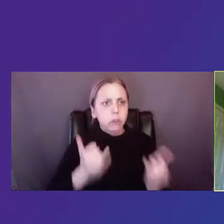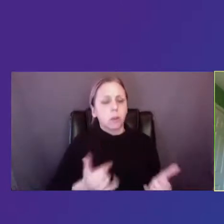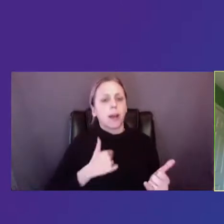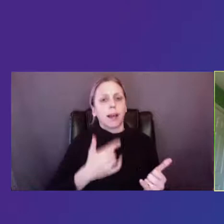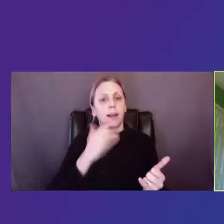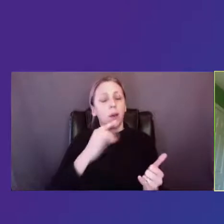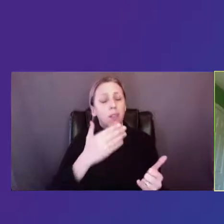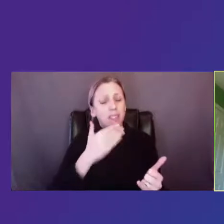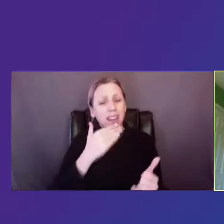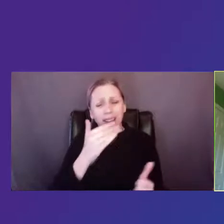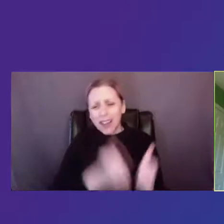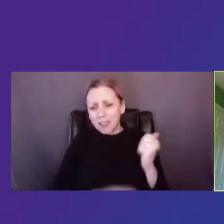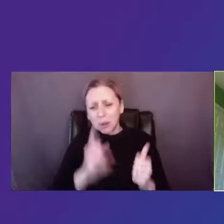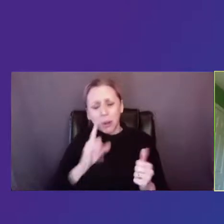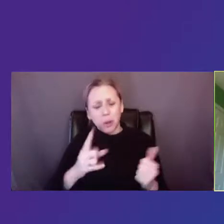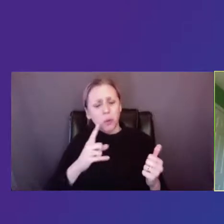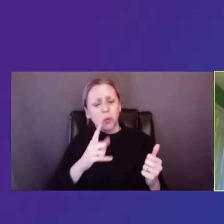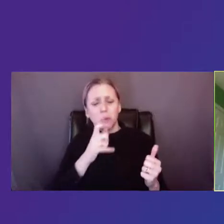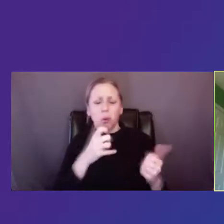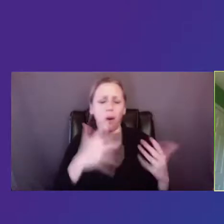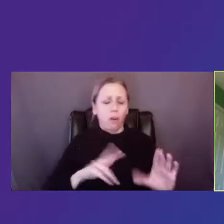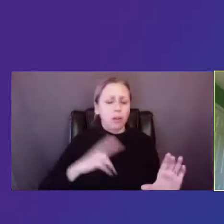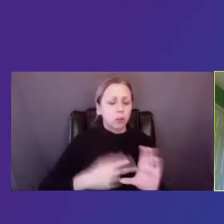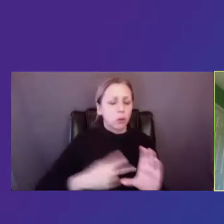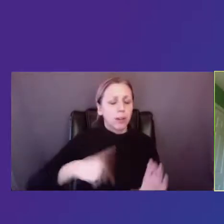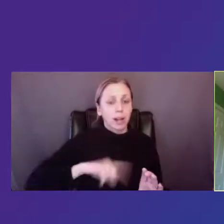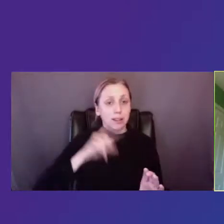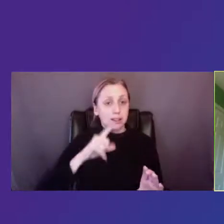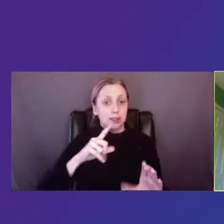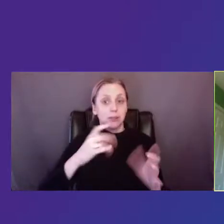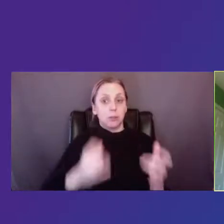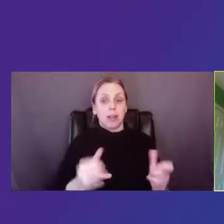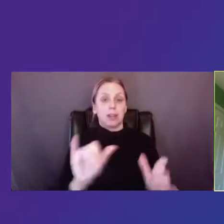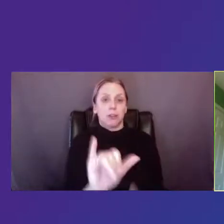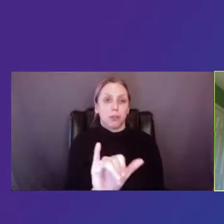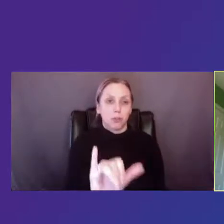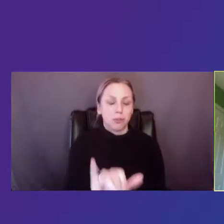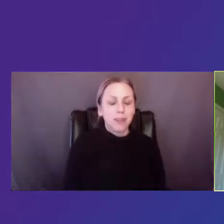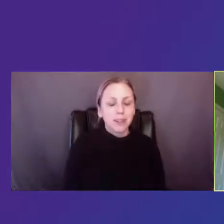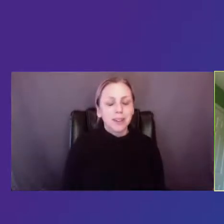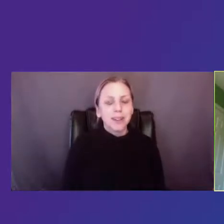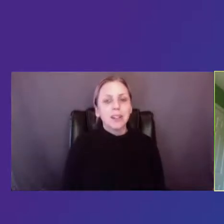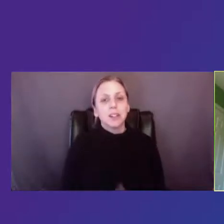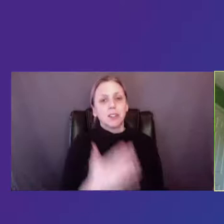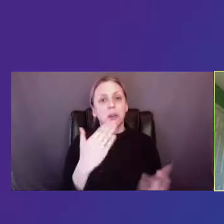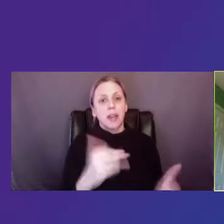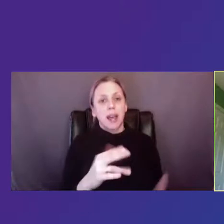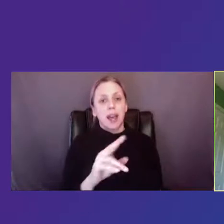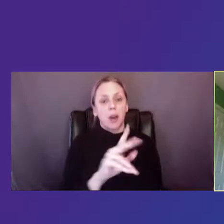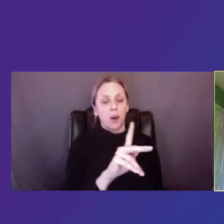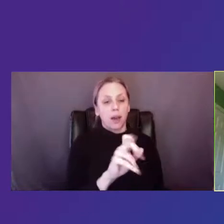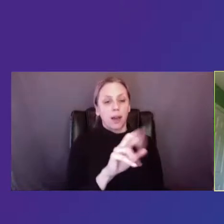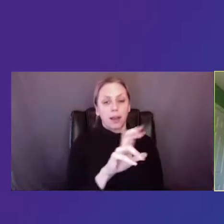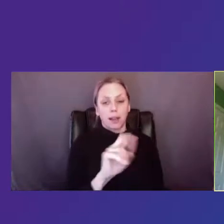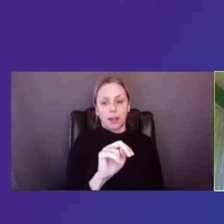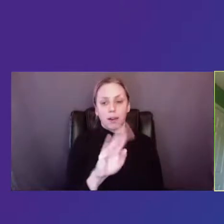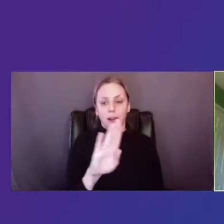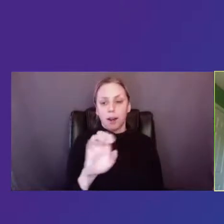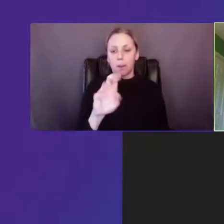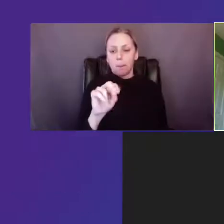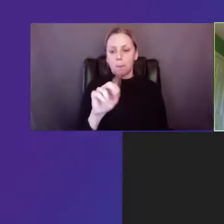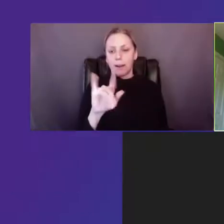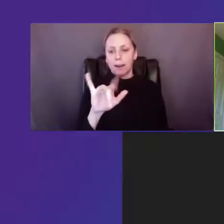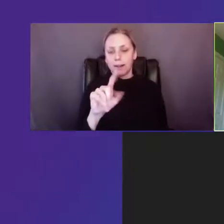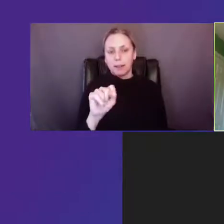everyone also who's joined us in the live stream today as well. So we're going to now hear from Karen, Benedict, and Carl